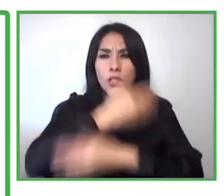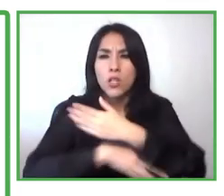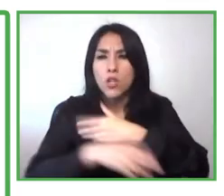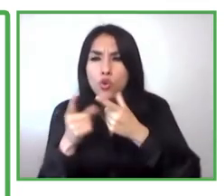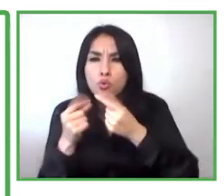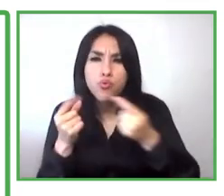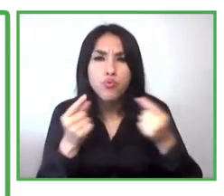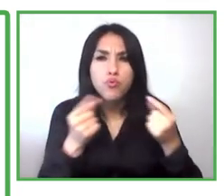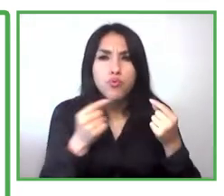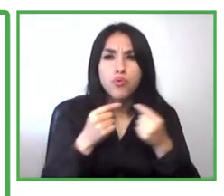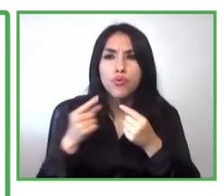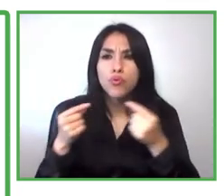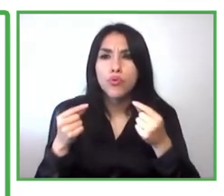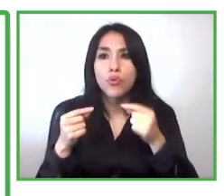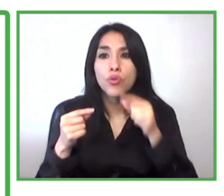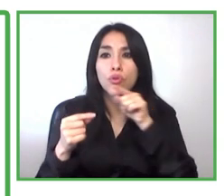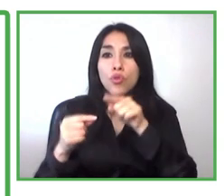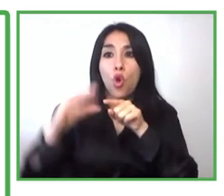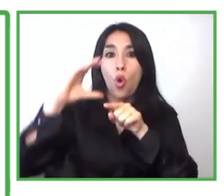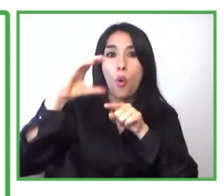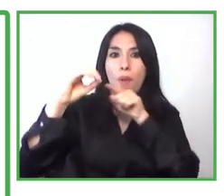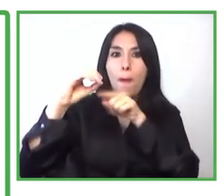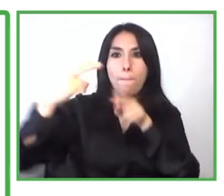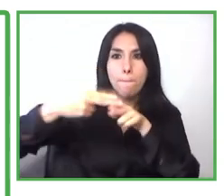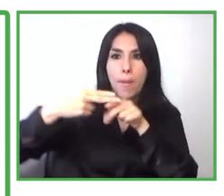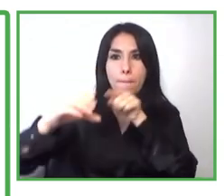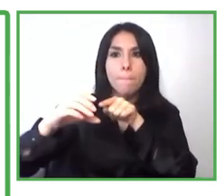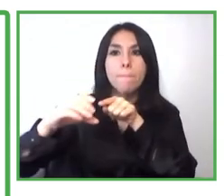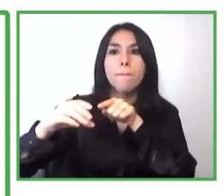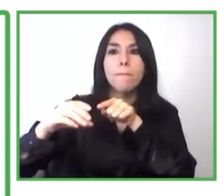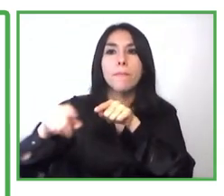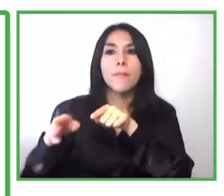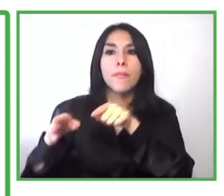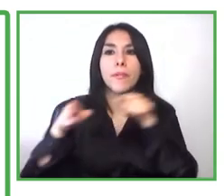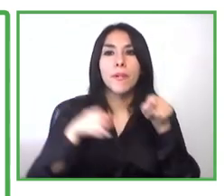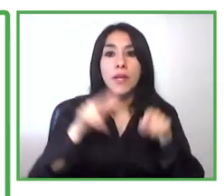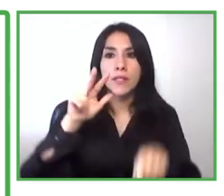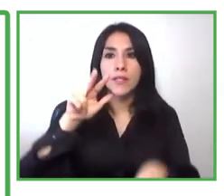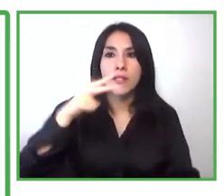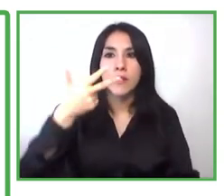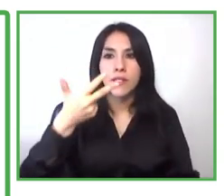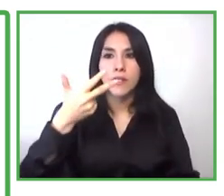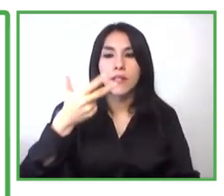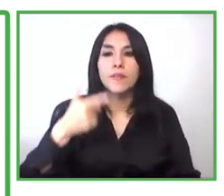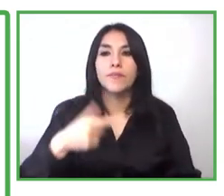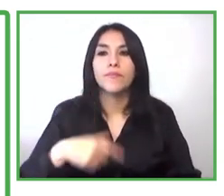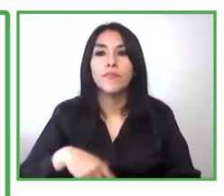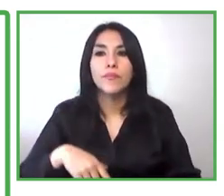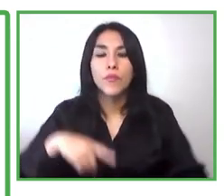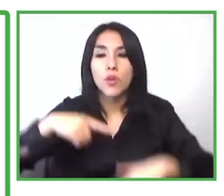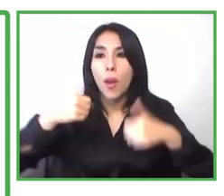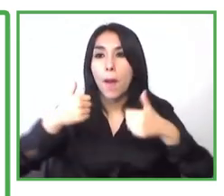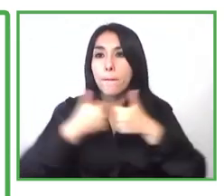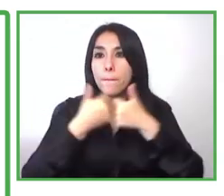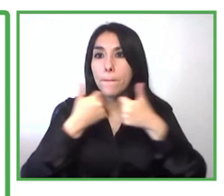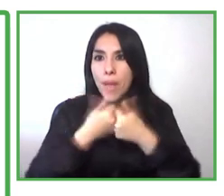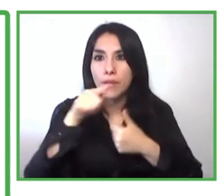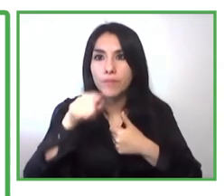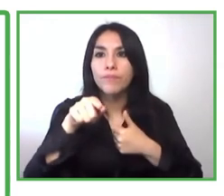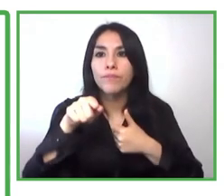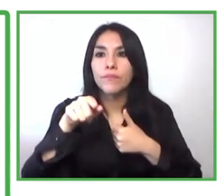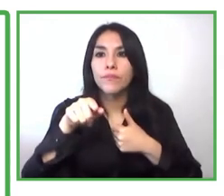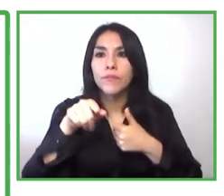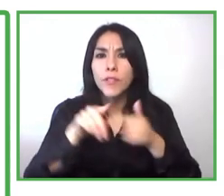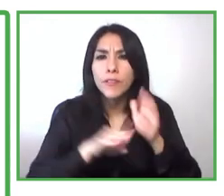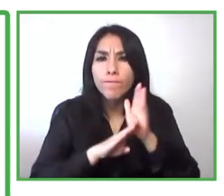after in a phase three on step three and they could so